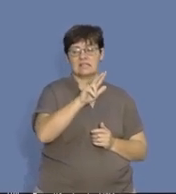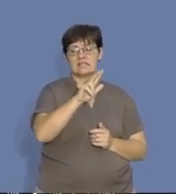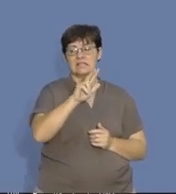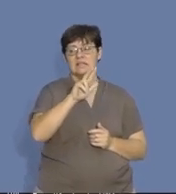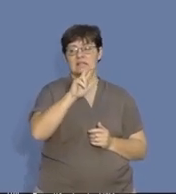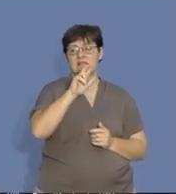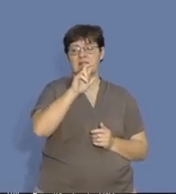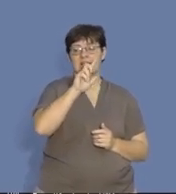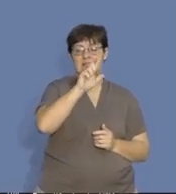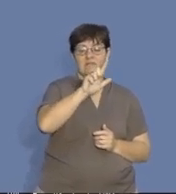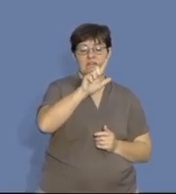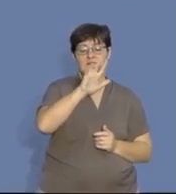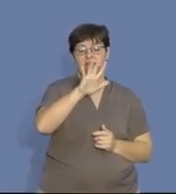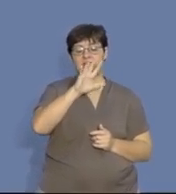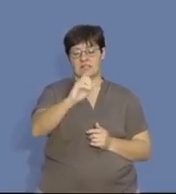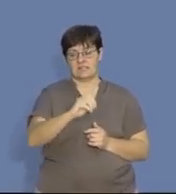800,750.